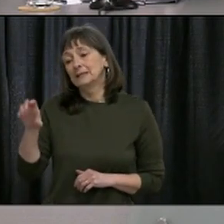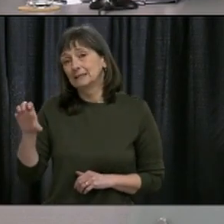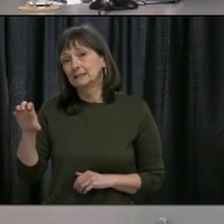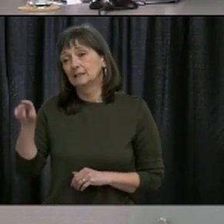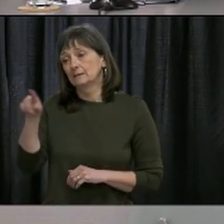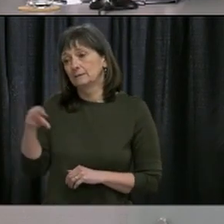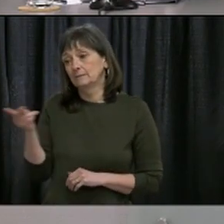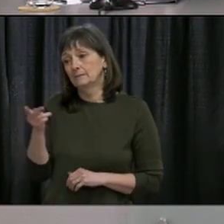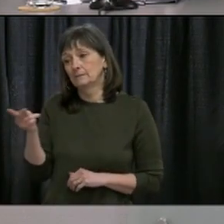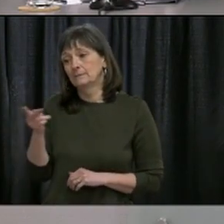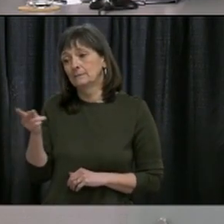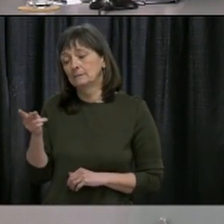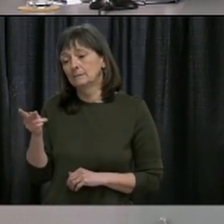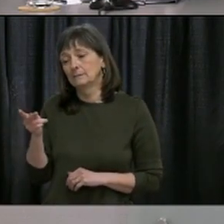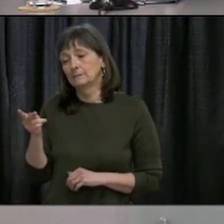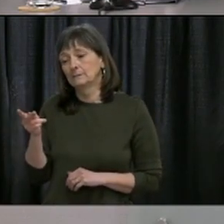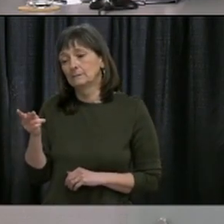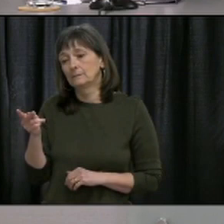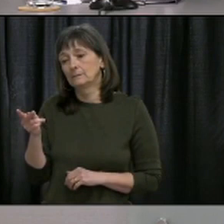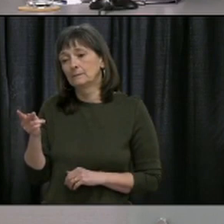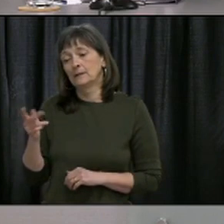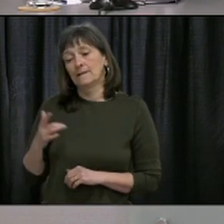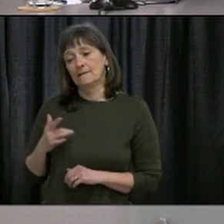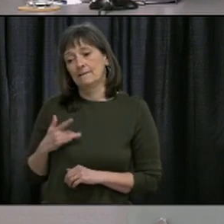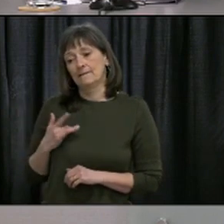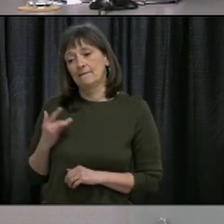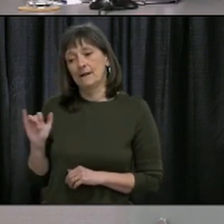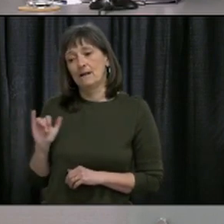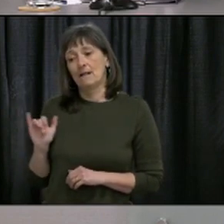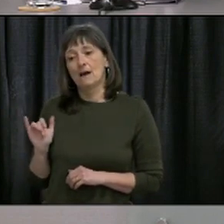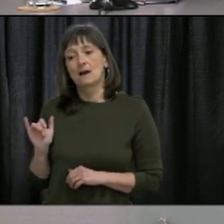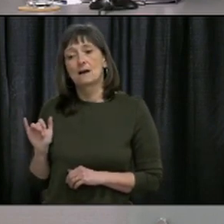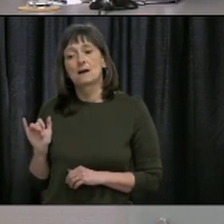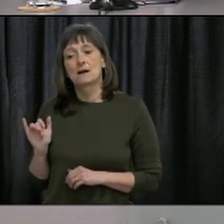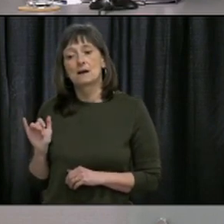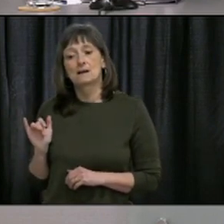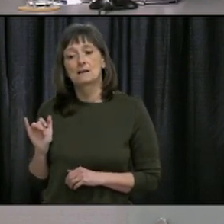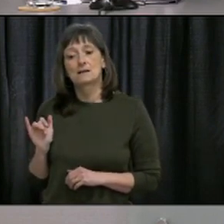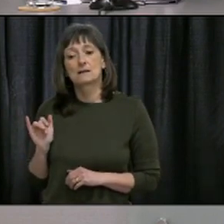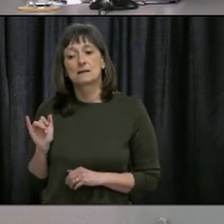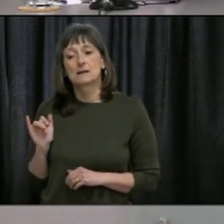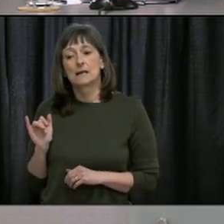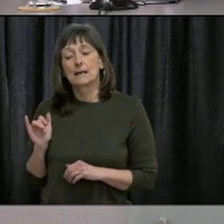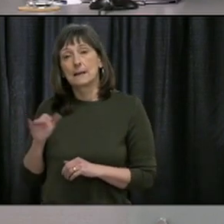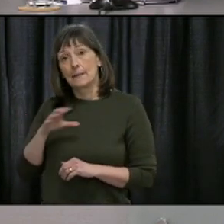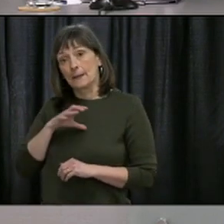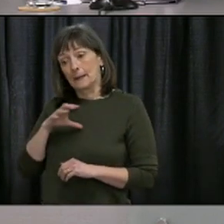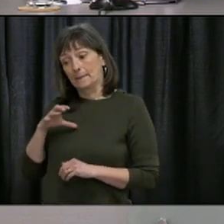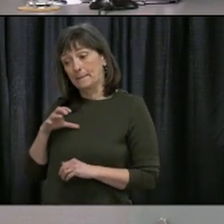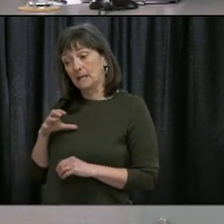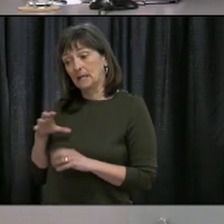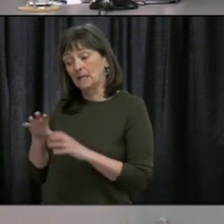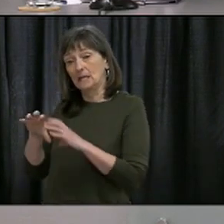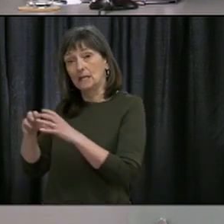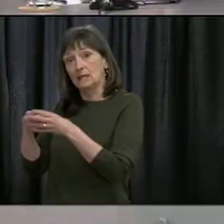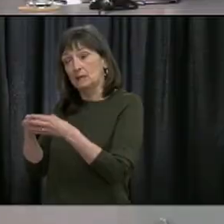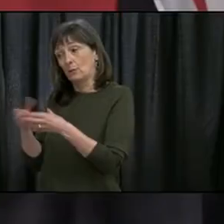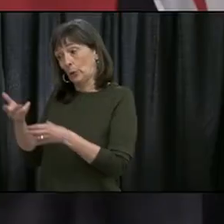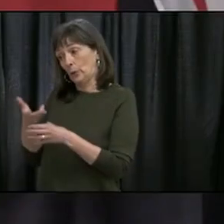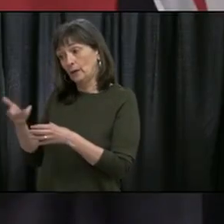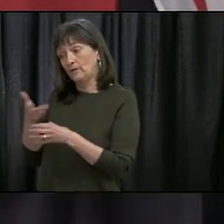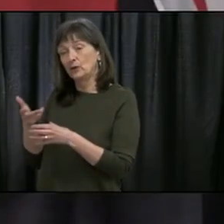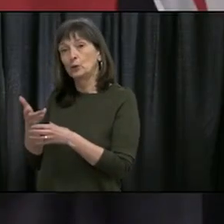the all-party committee for this may have run its course now and are suggesting an economic recovery committee instead your thoughts on this.